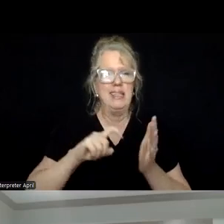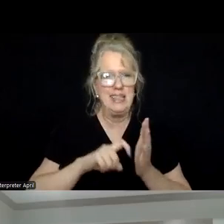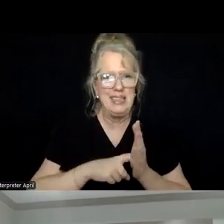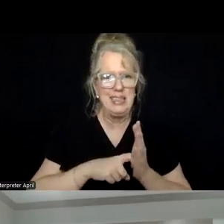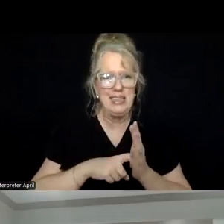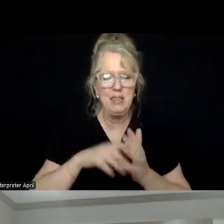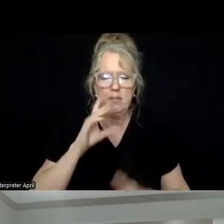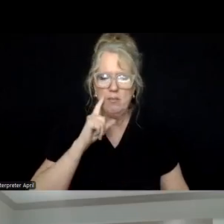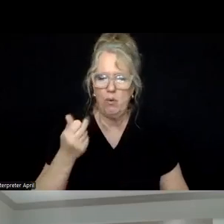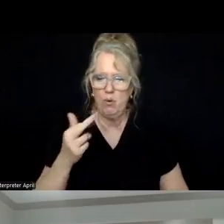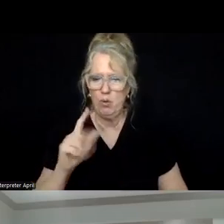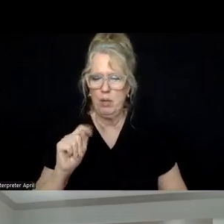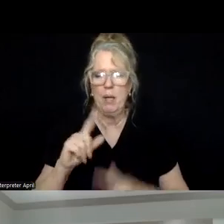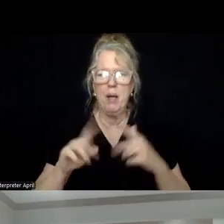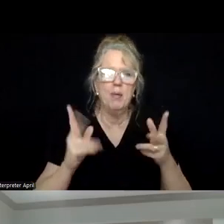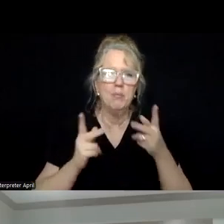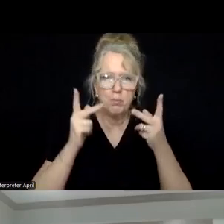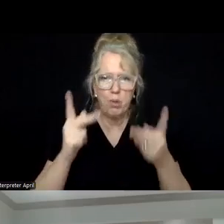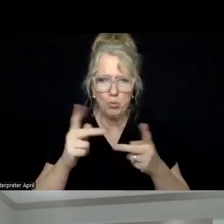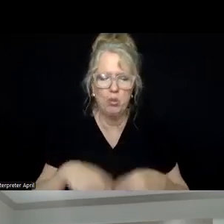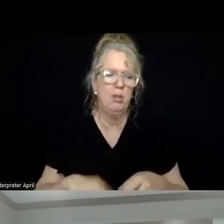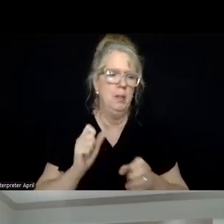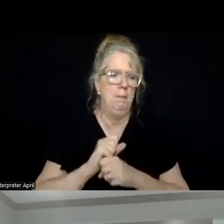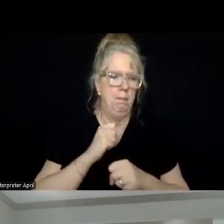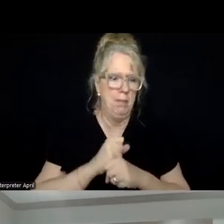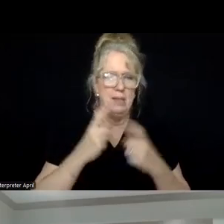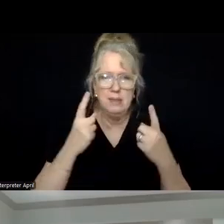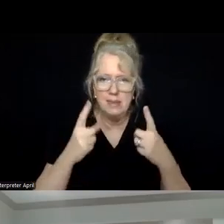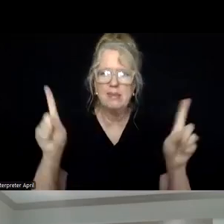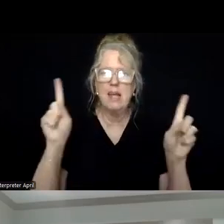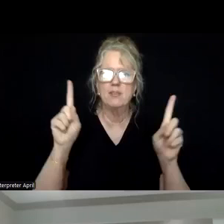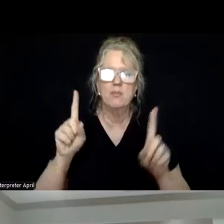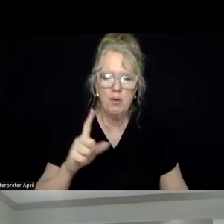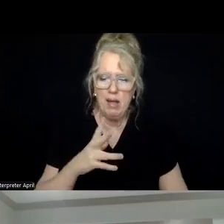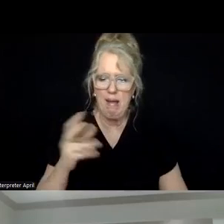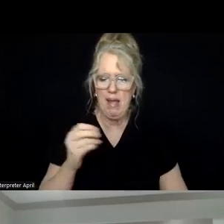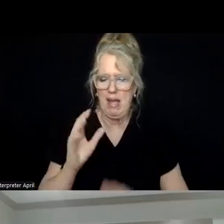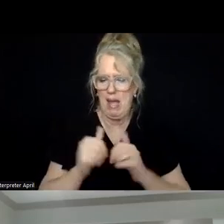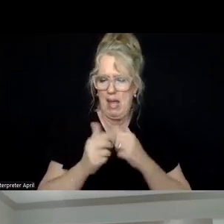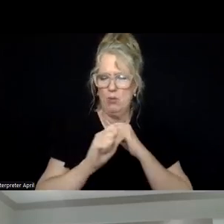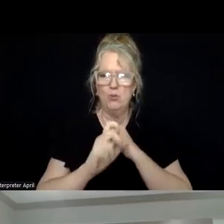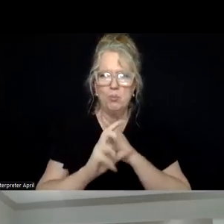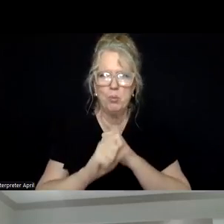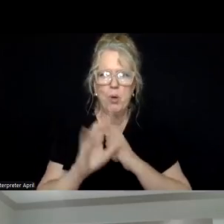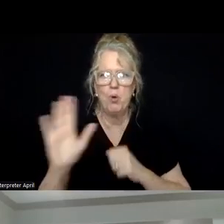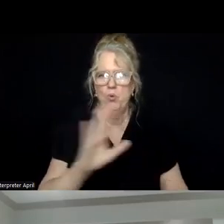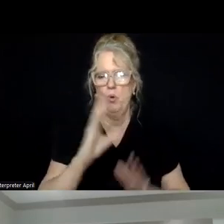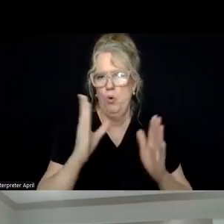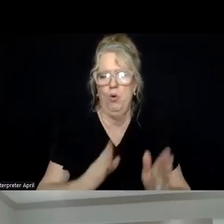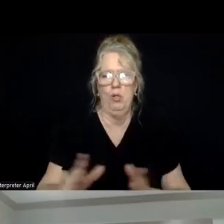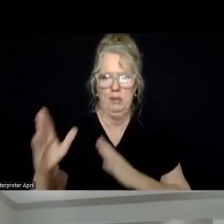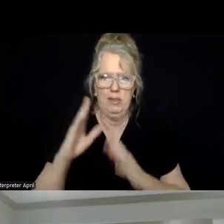of grant, uh, proposals, what makes them successful and how to promote your organization with some,